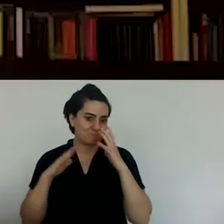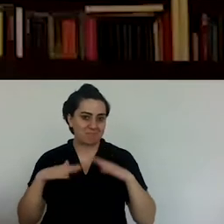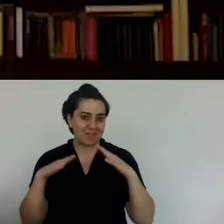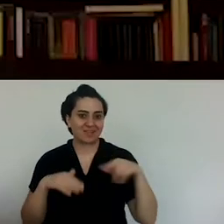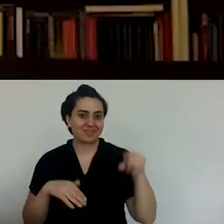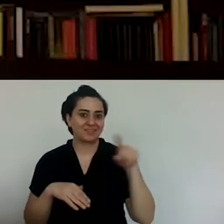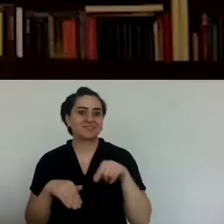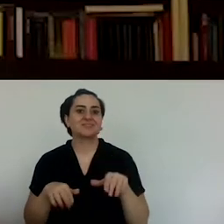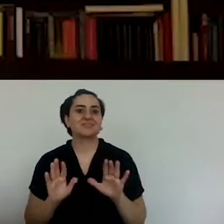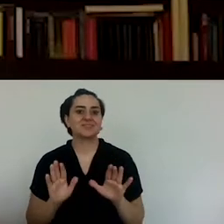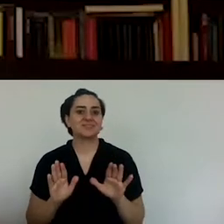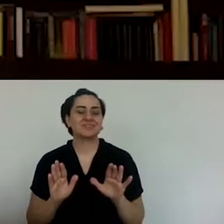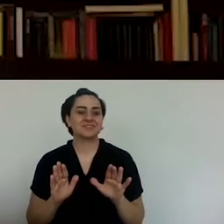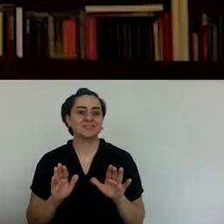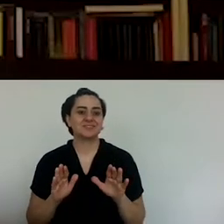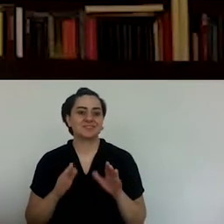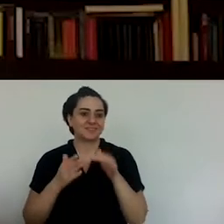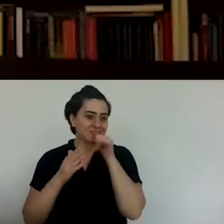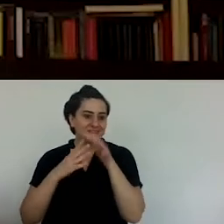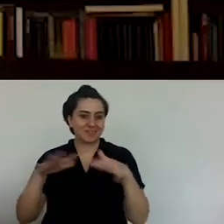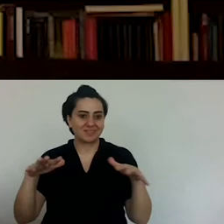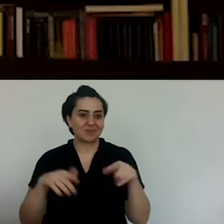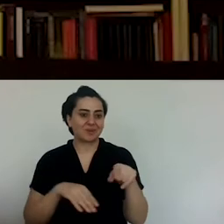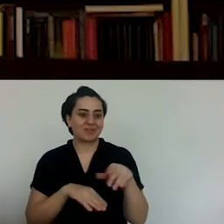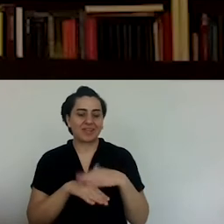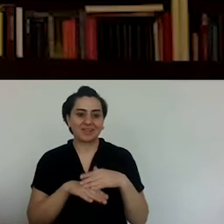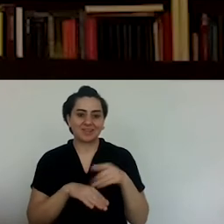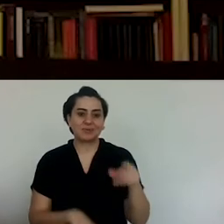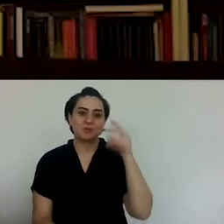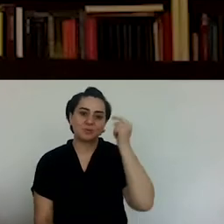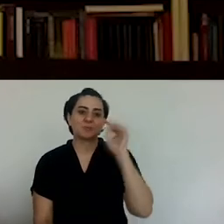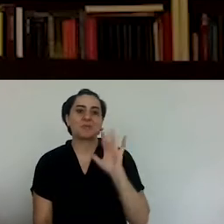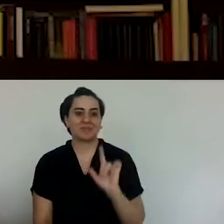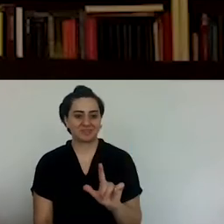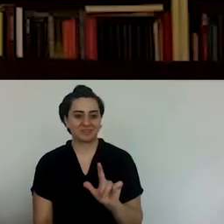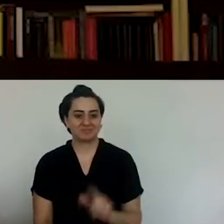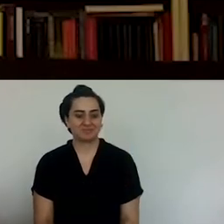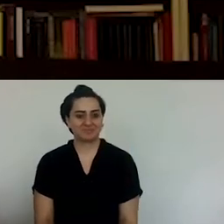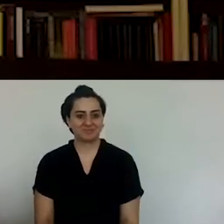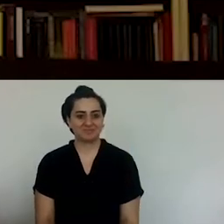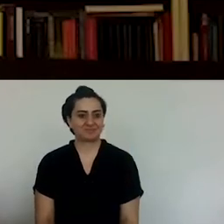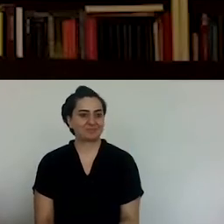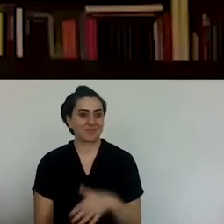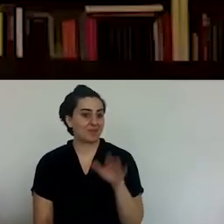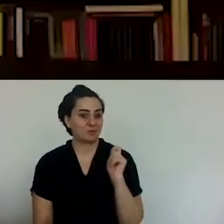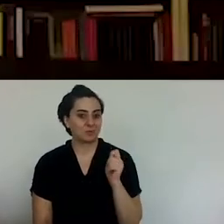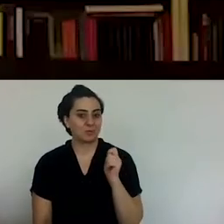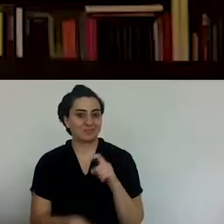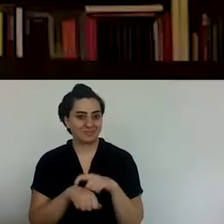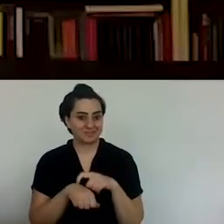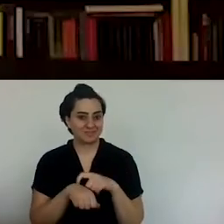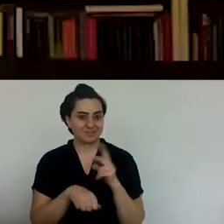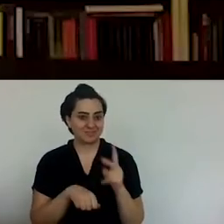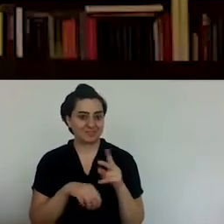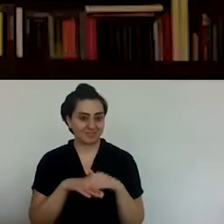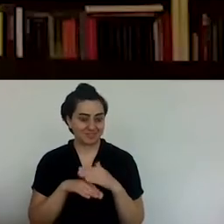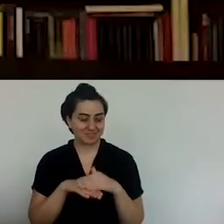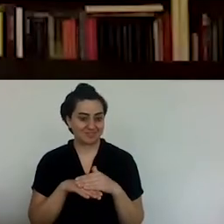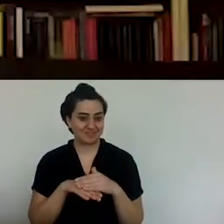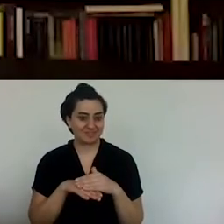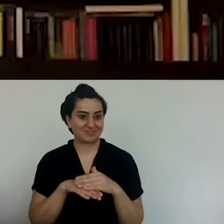It is not only about people who are hungry and waiting for the fish as a matter of fact, but also the cats who were